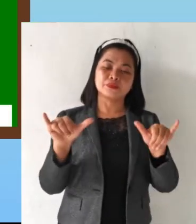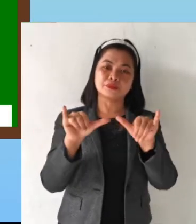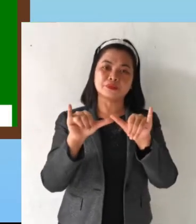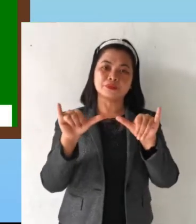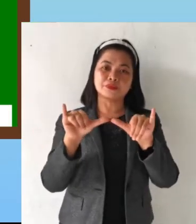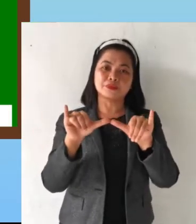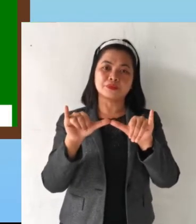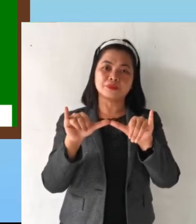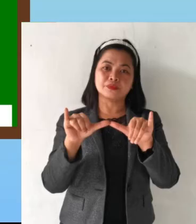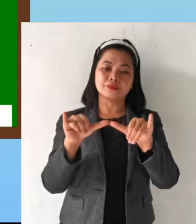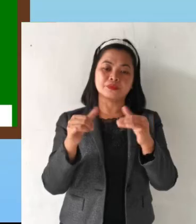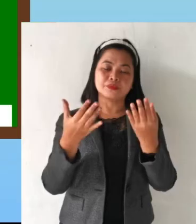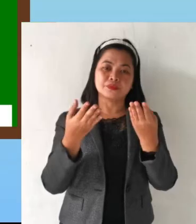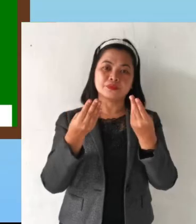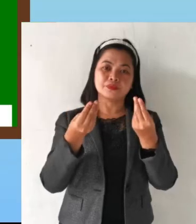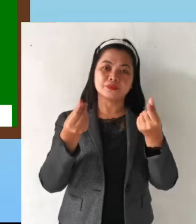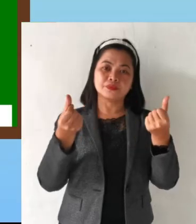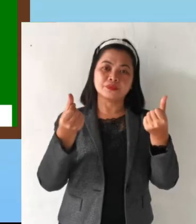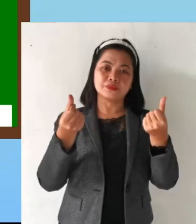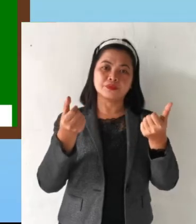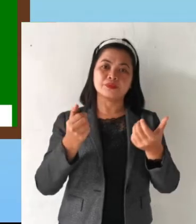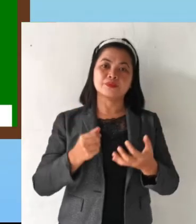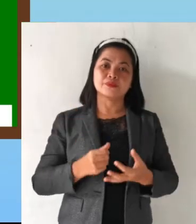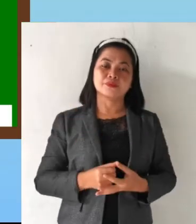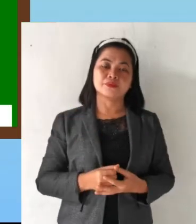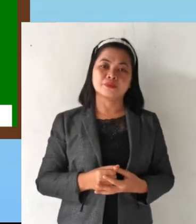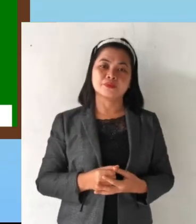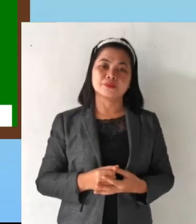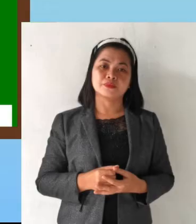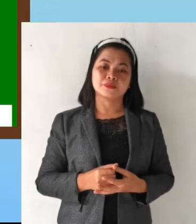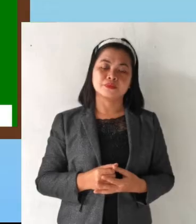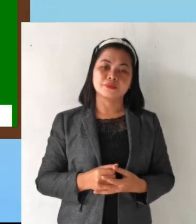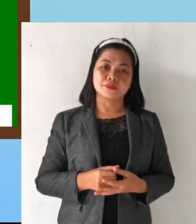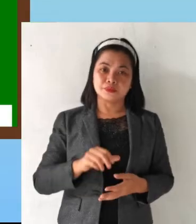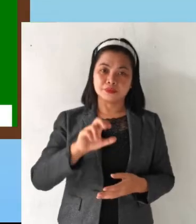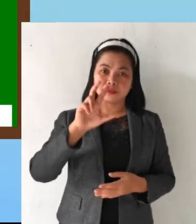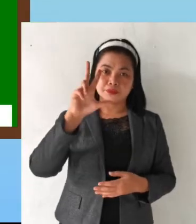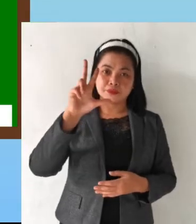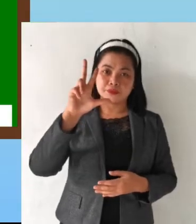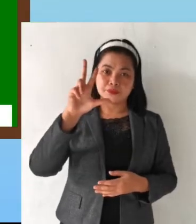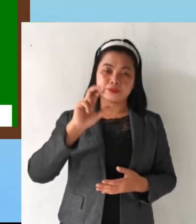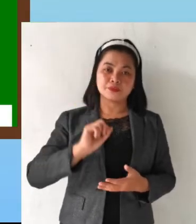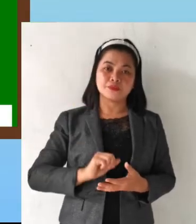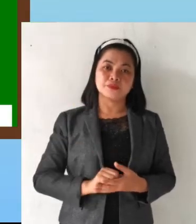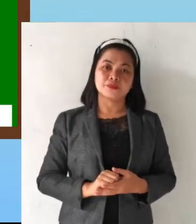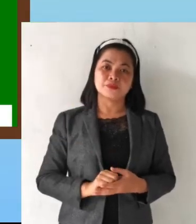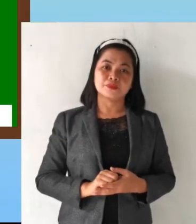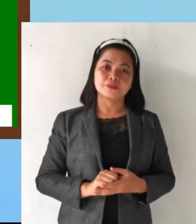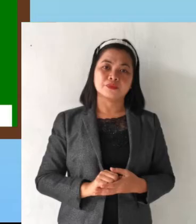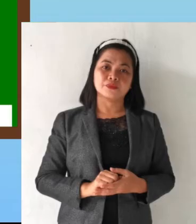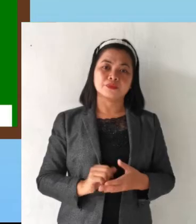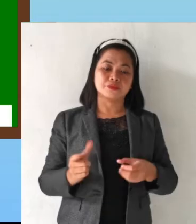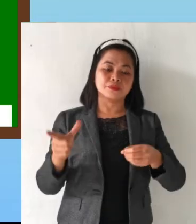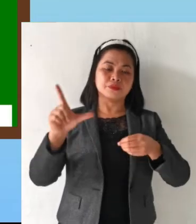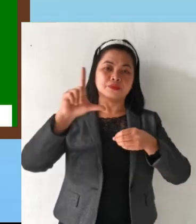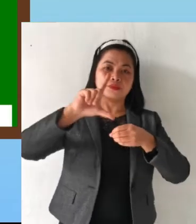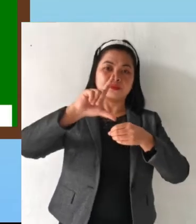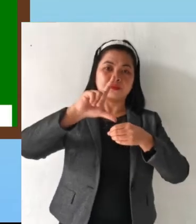and texture Number 3 Liquid